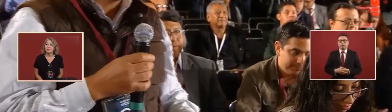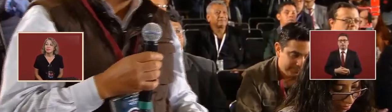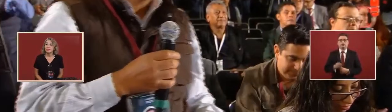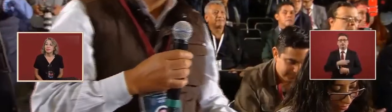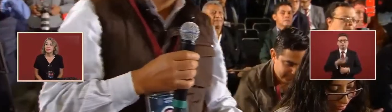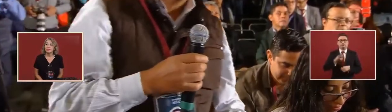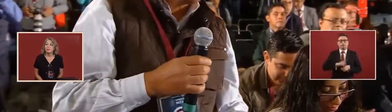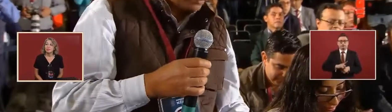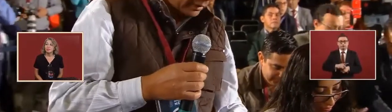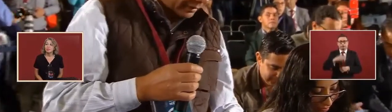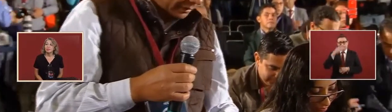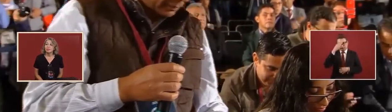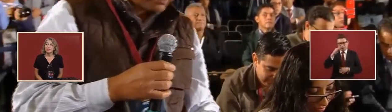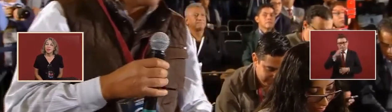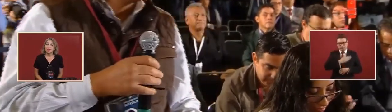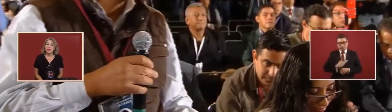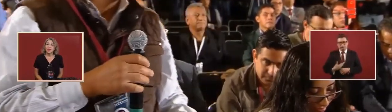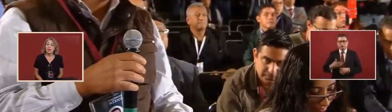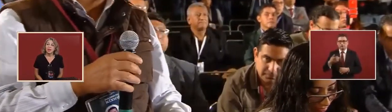Hello, Mr. President.